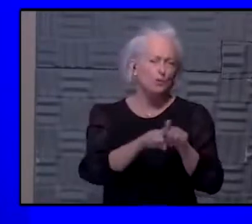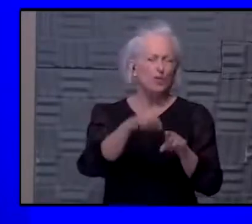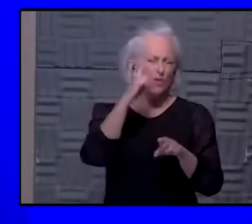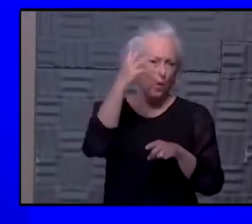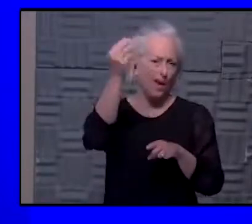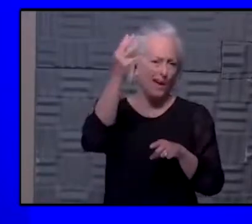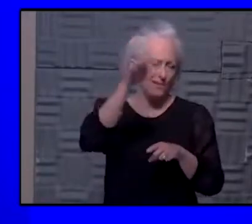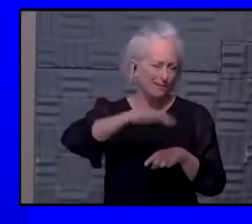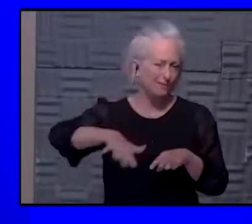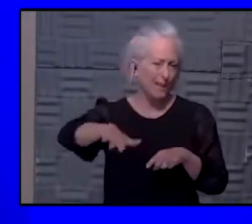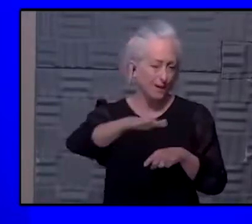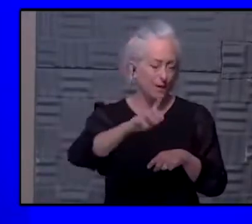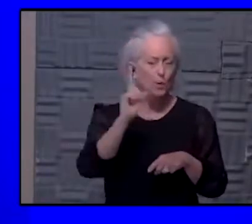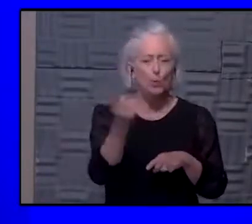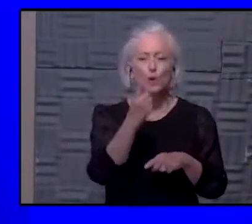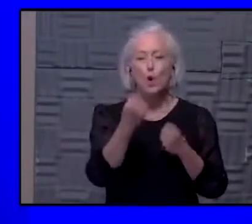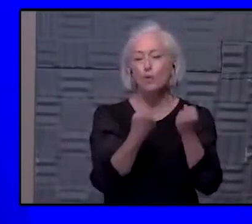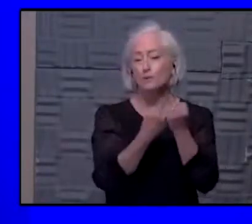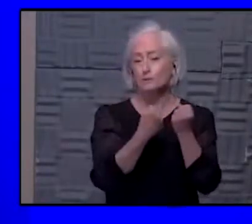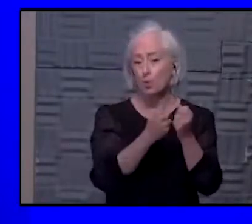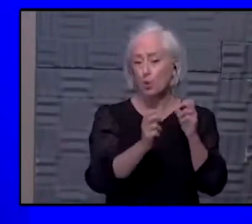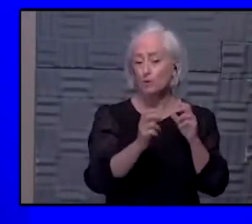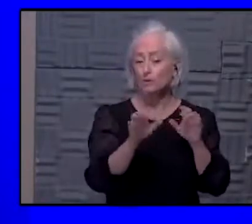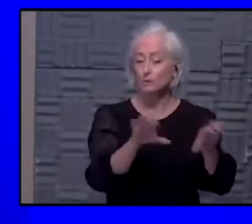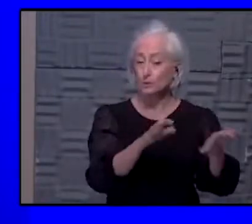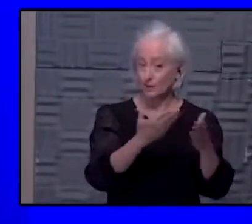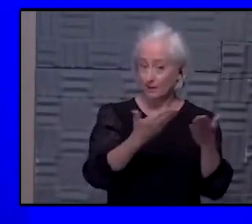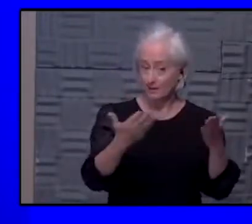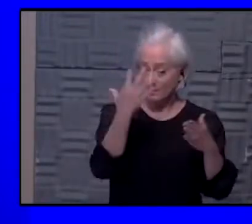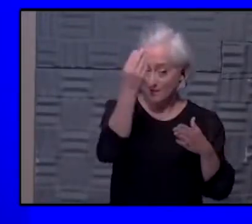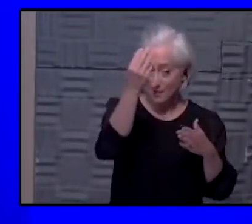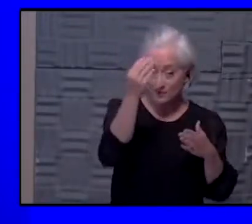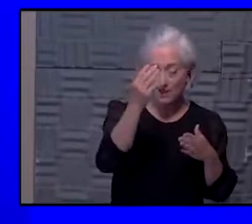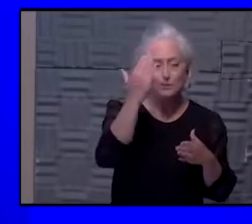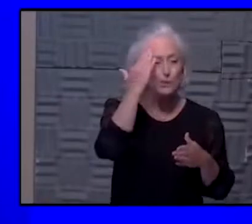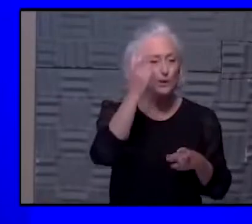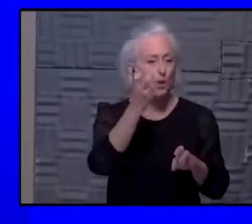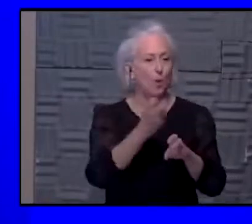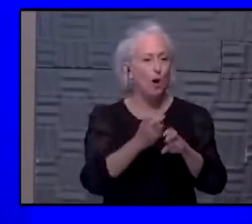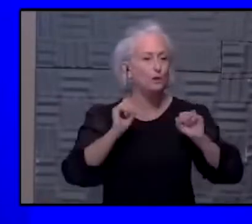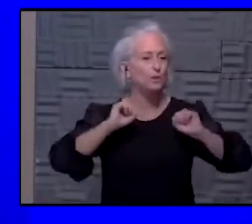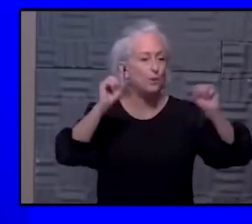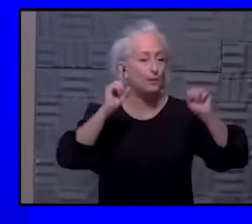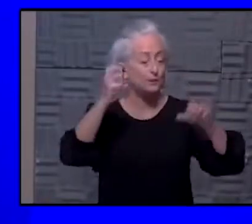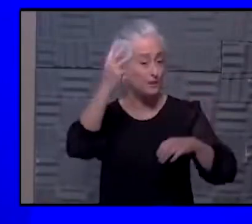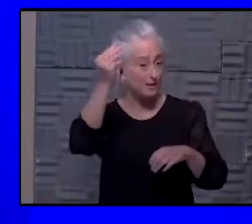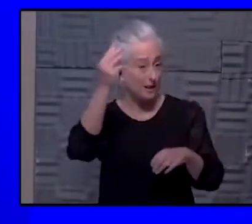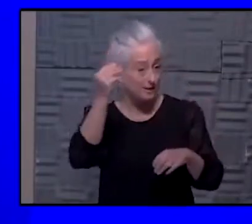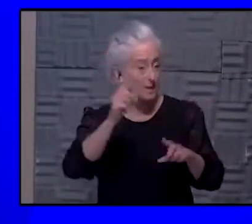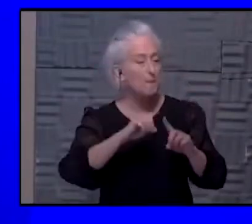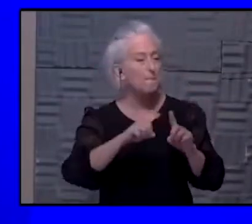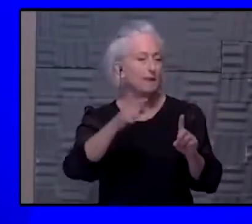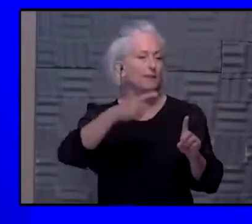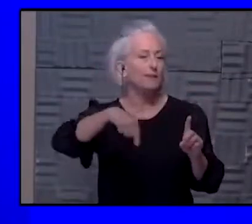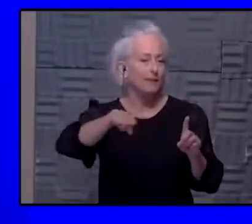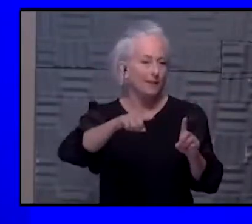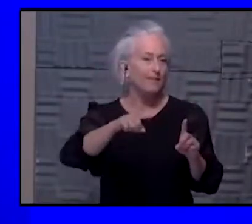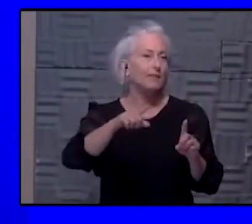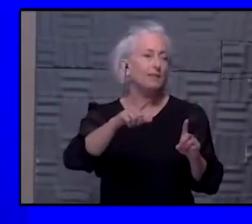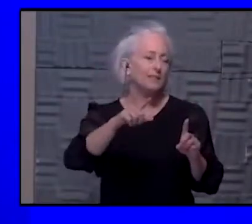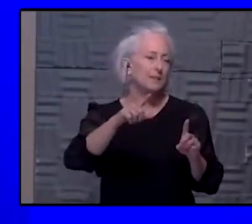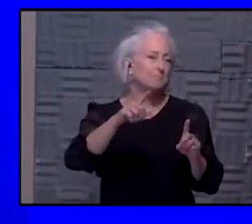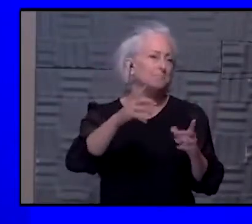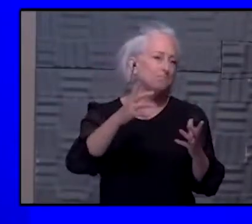always been an advocate for doing things outdoors. We know that it's hard to be exercising and be outdoors. But these are probably going to more